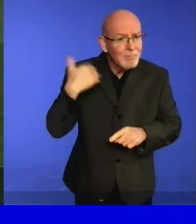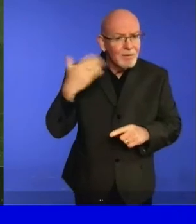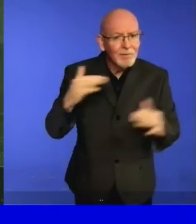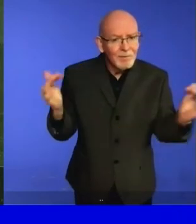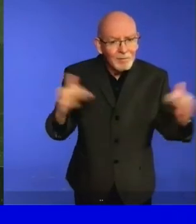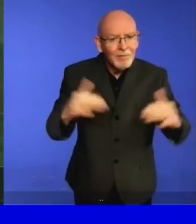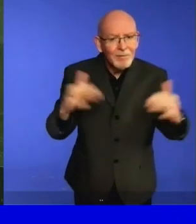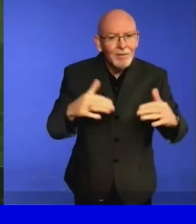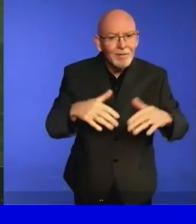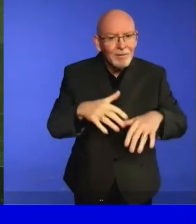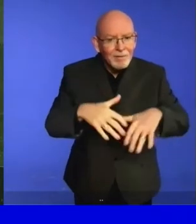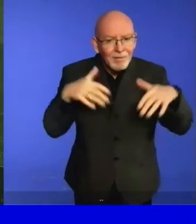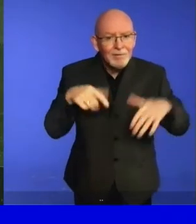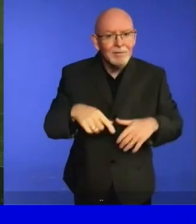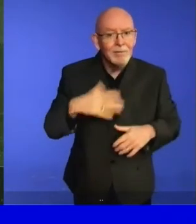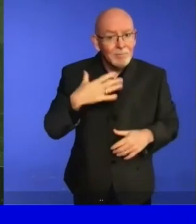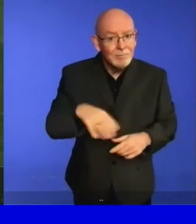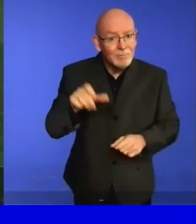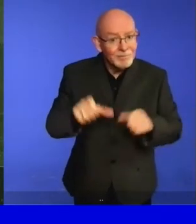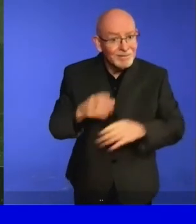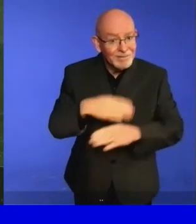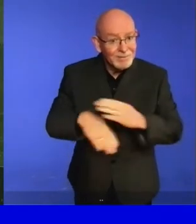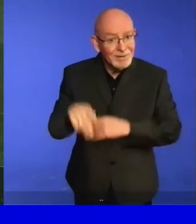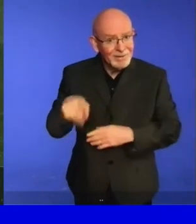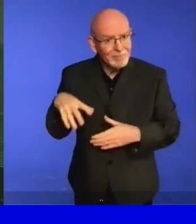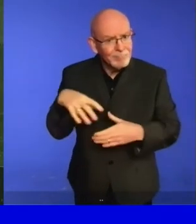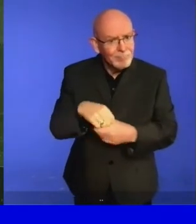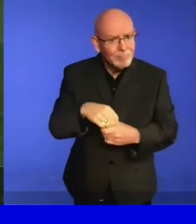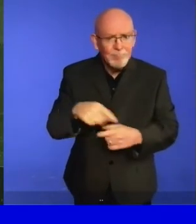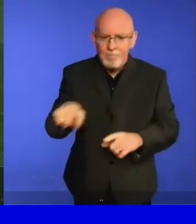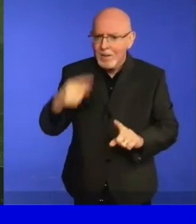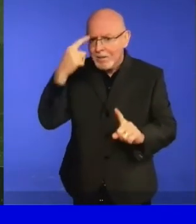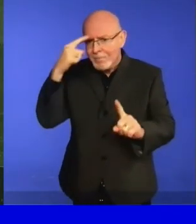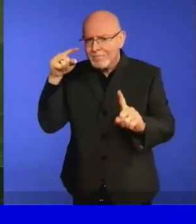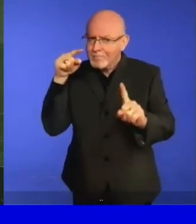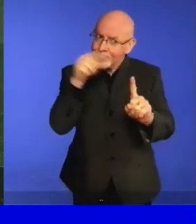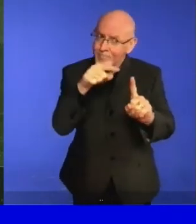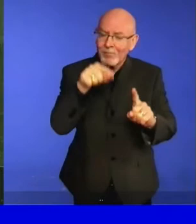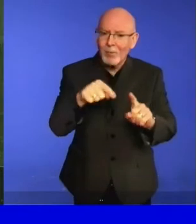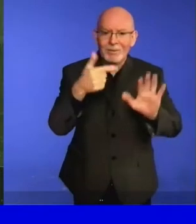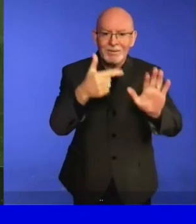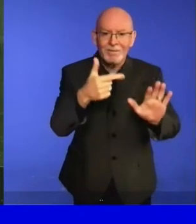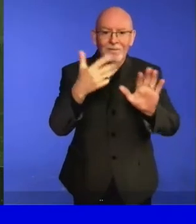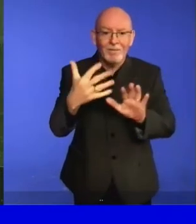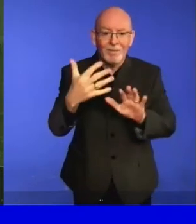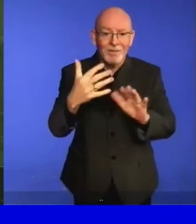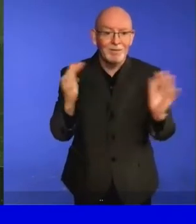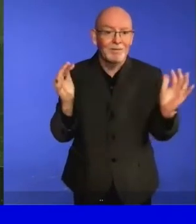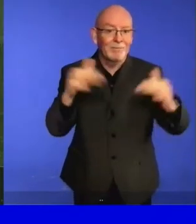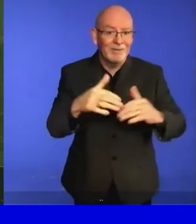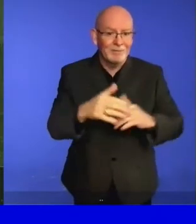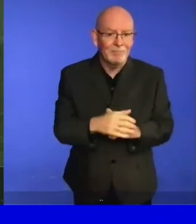the United Nations system must remain a consistent priority. Thank you very much.